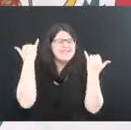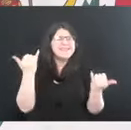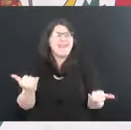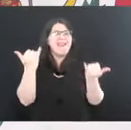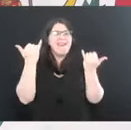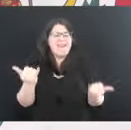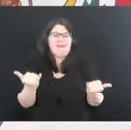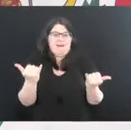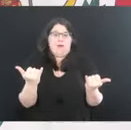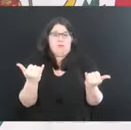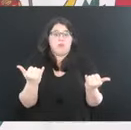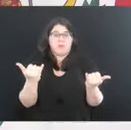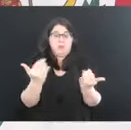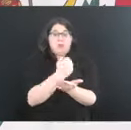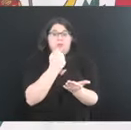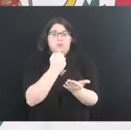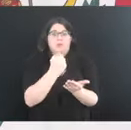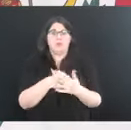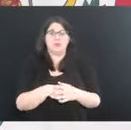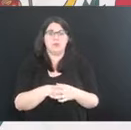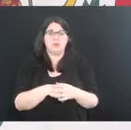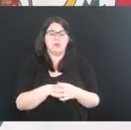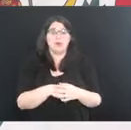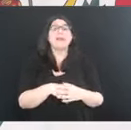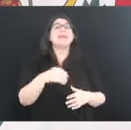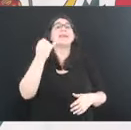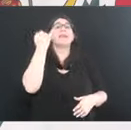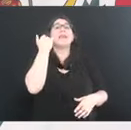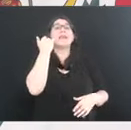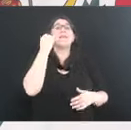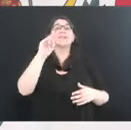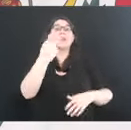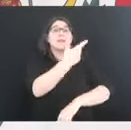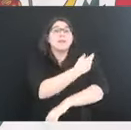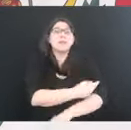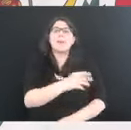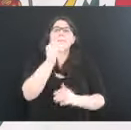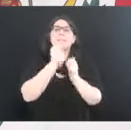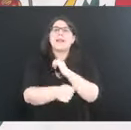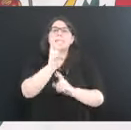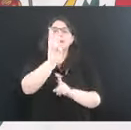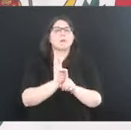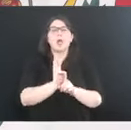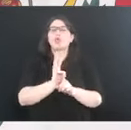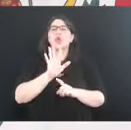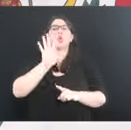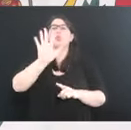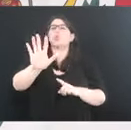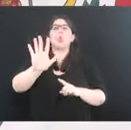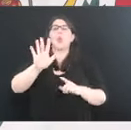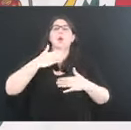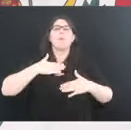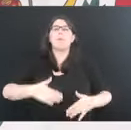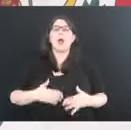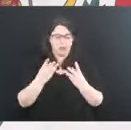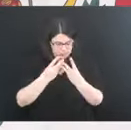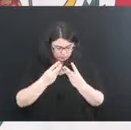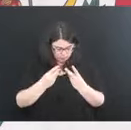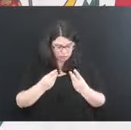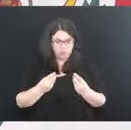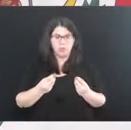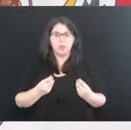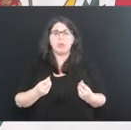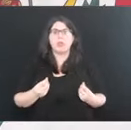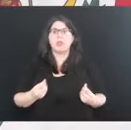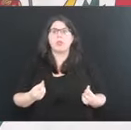shot. If you're six months out, your immunity level has dropped so low that you're making the biggest